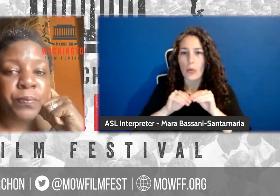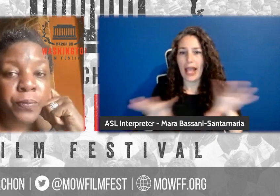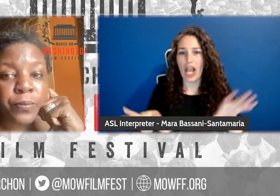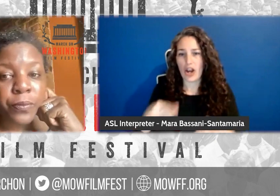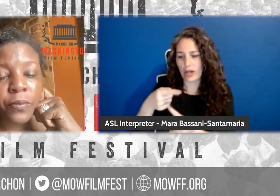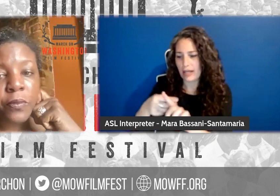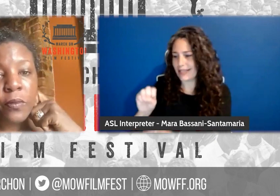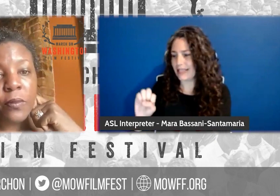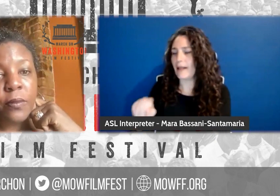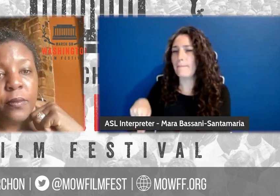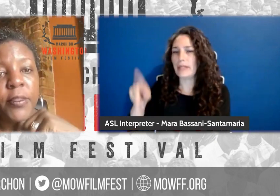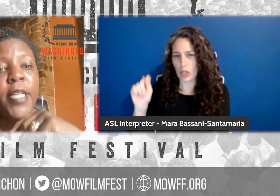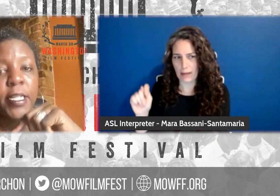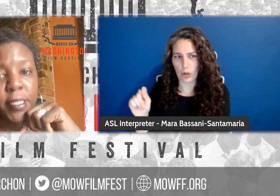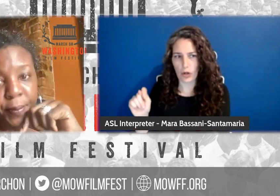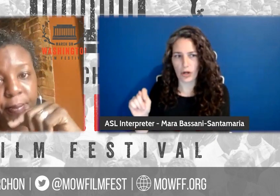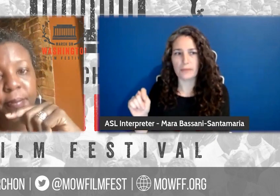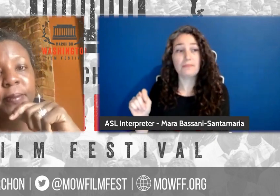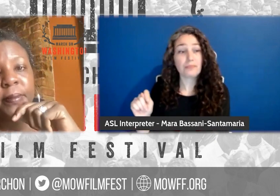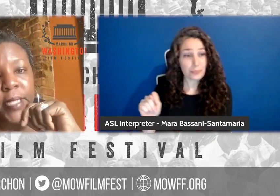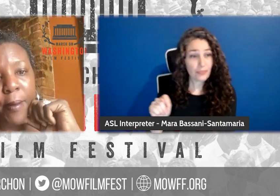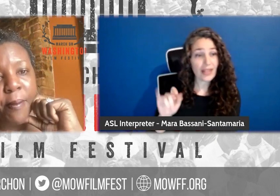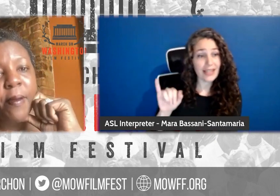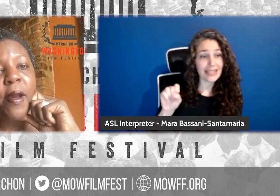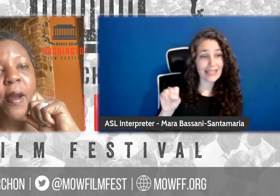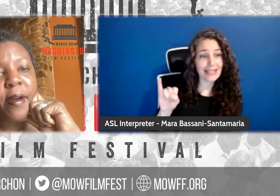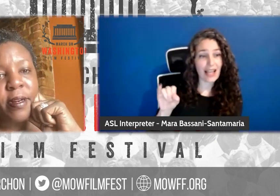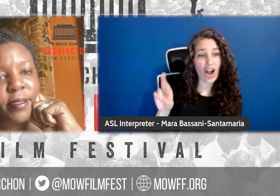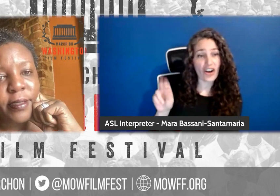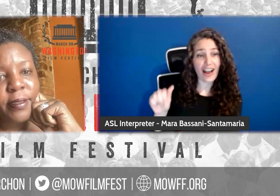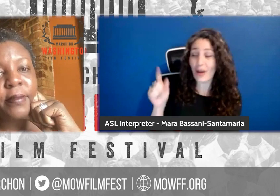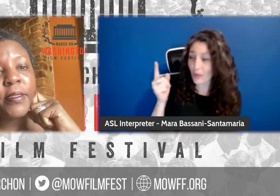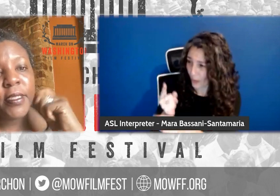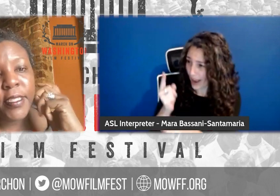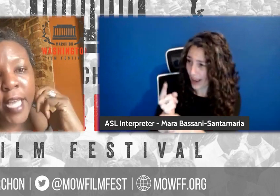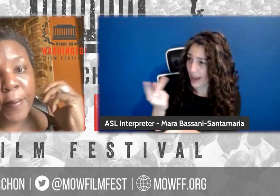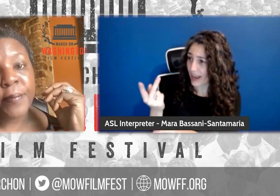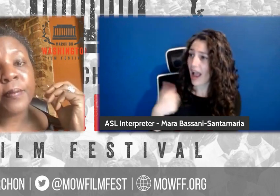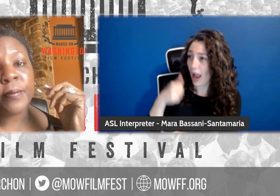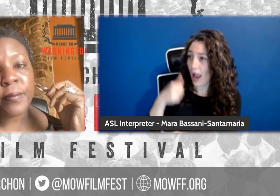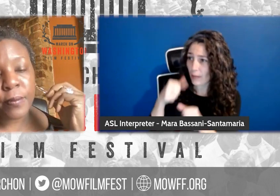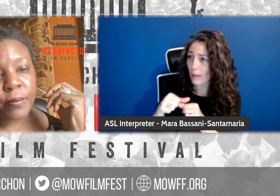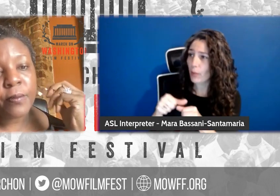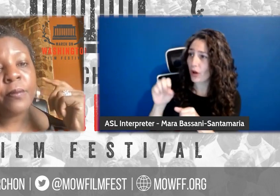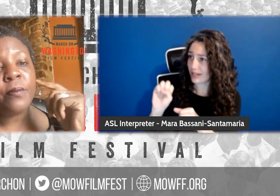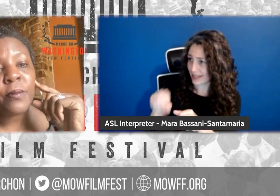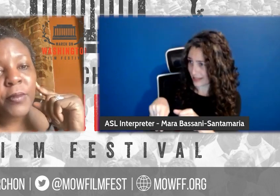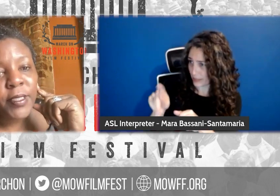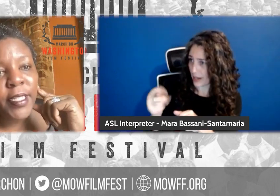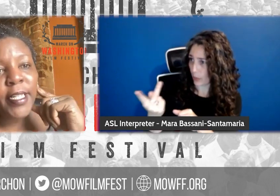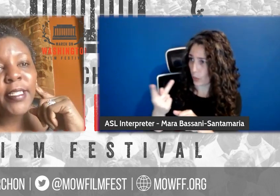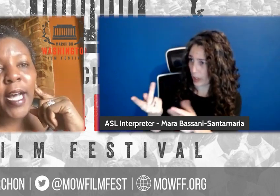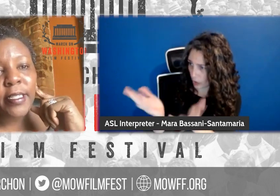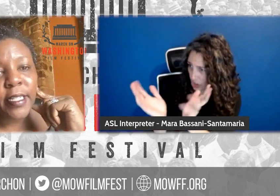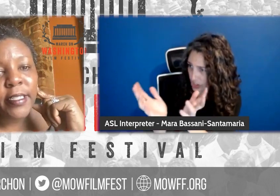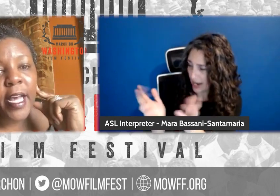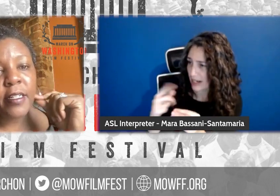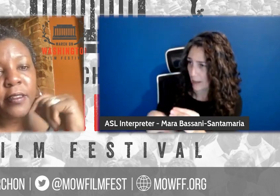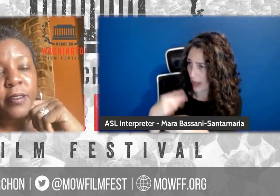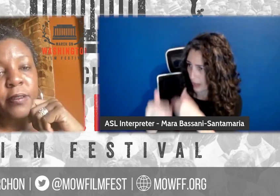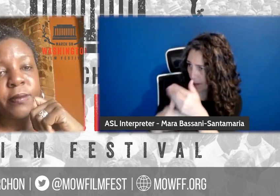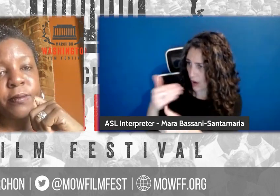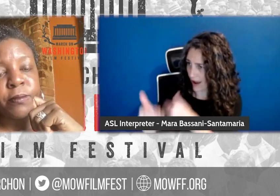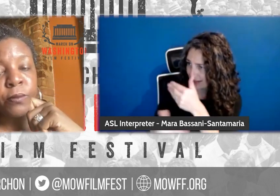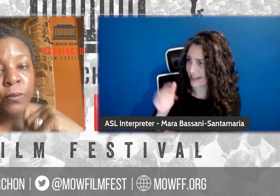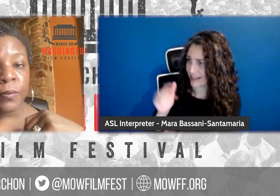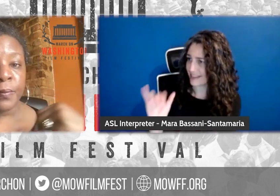Yes. And that's when we ran it in September. I remember talking to you during this process and we're almost done. We're not done yet. Yeah. That's great. Yeah.